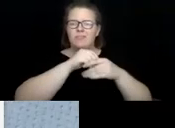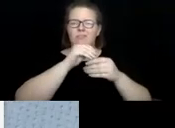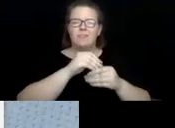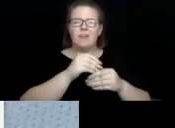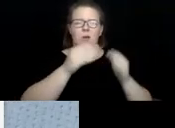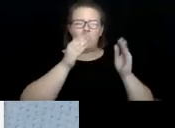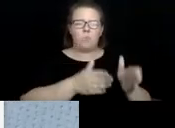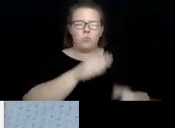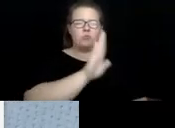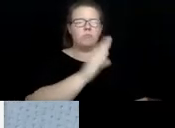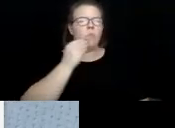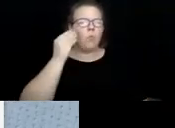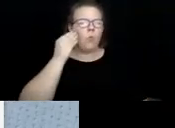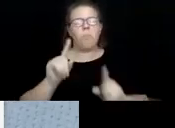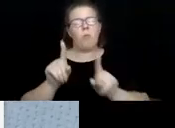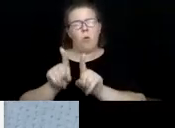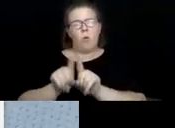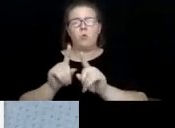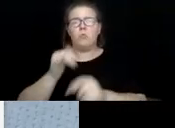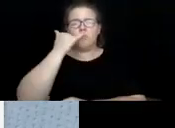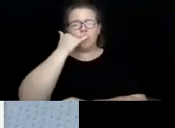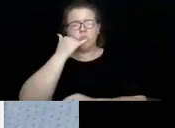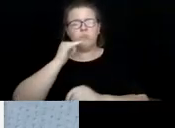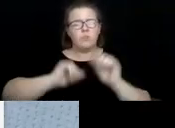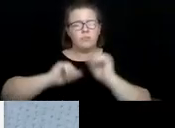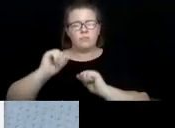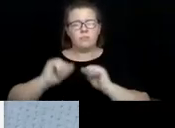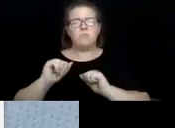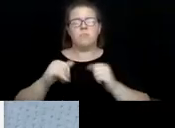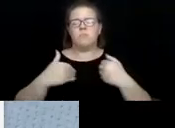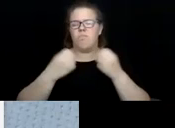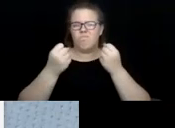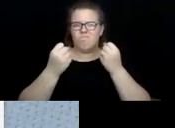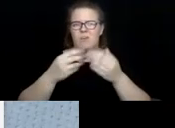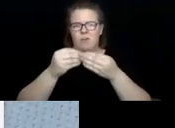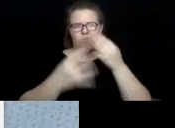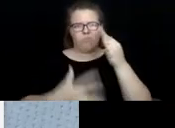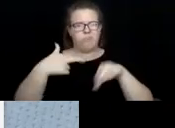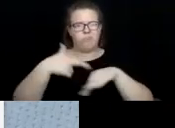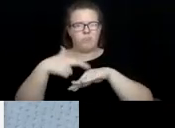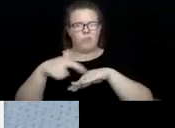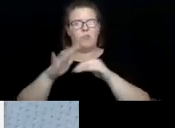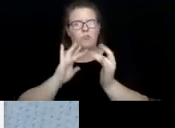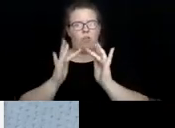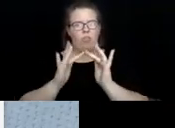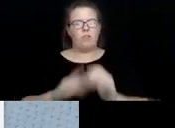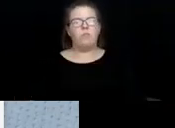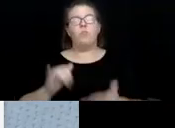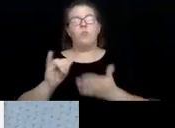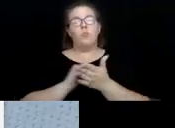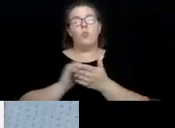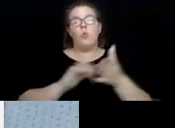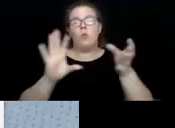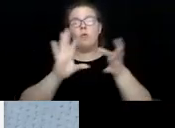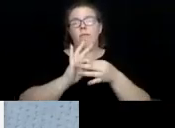Uh, we also do them over the phone and we get many, many referrals online. So our New York Connects office is